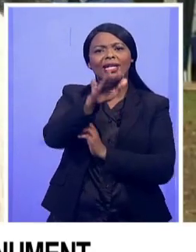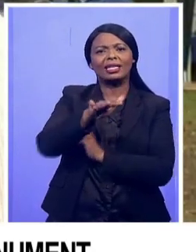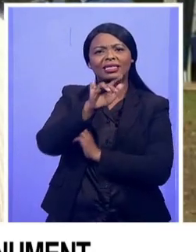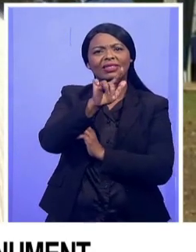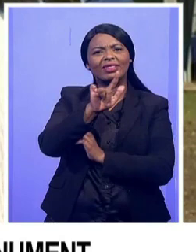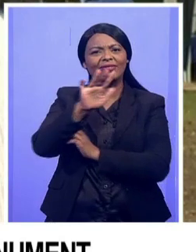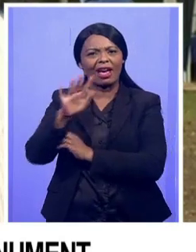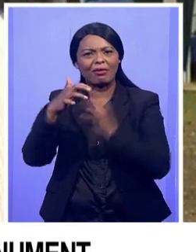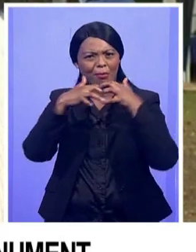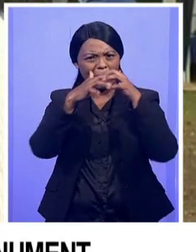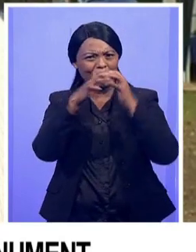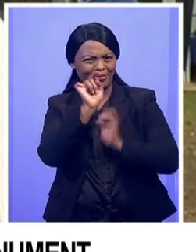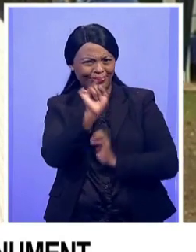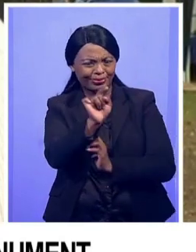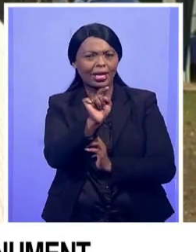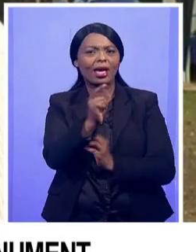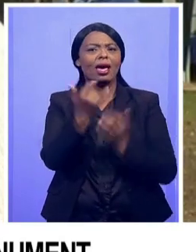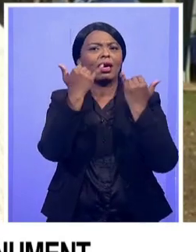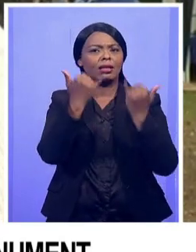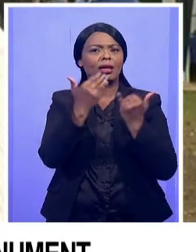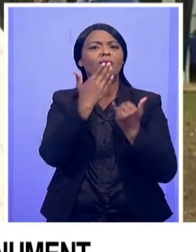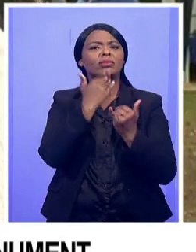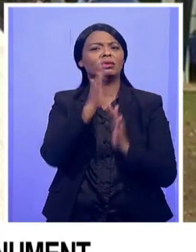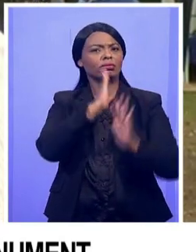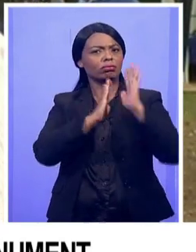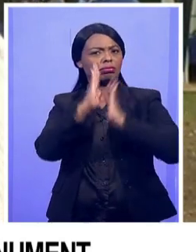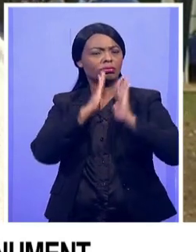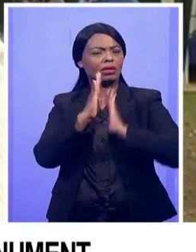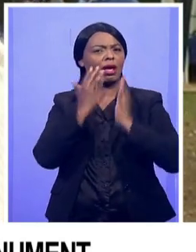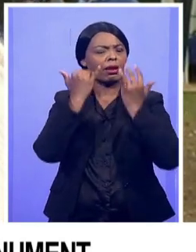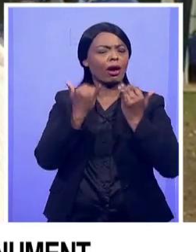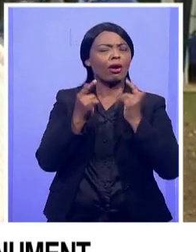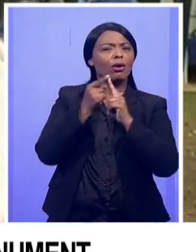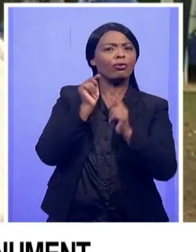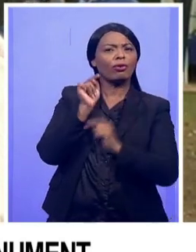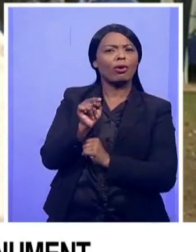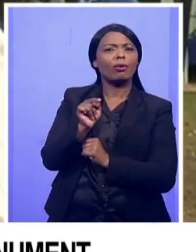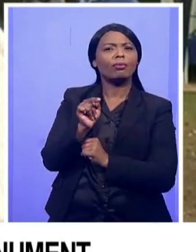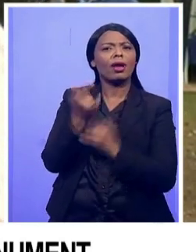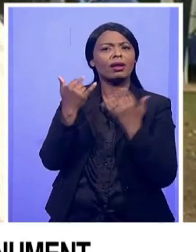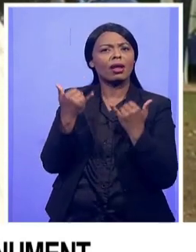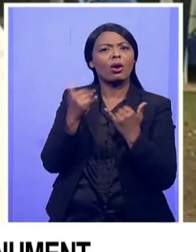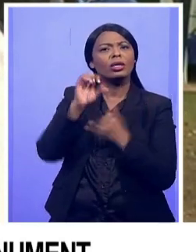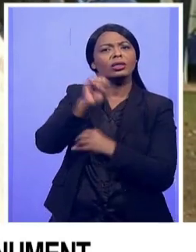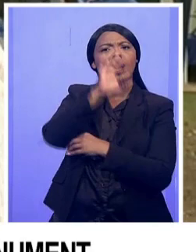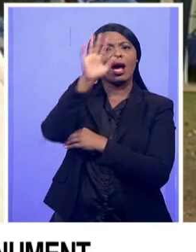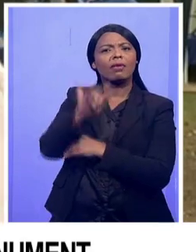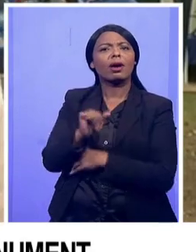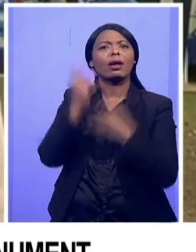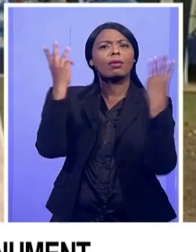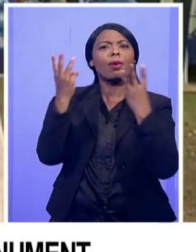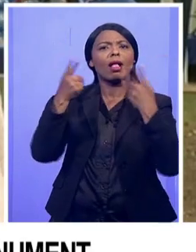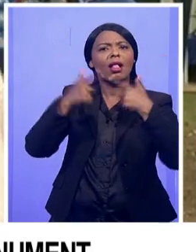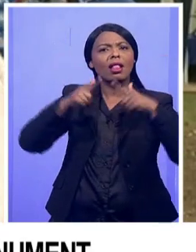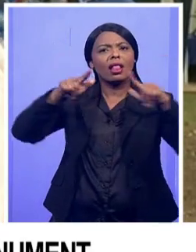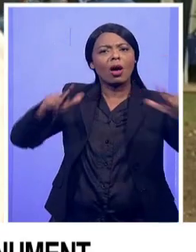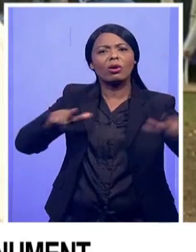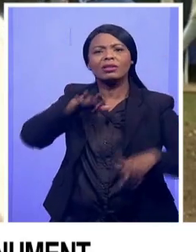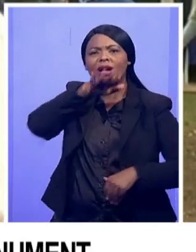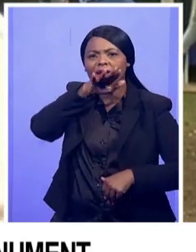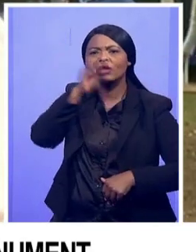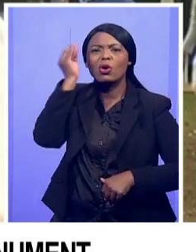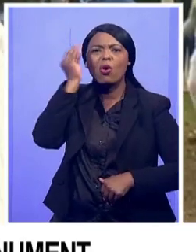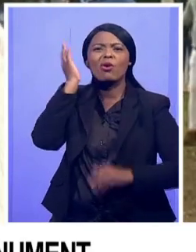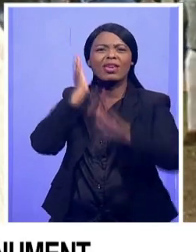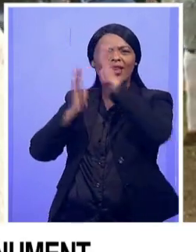But let's also talk about the fact that for a large section of South African society, the language of Afrikaans, and we know the history,